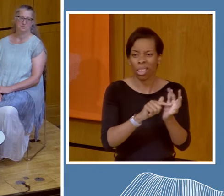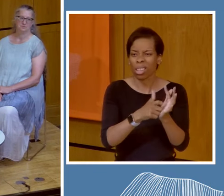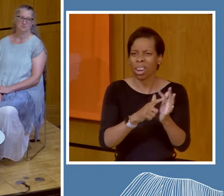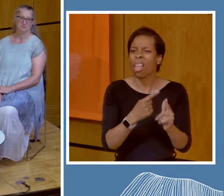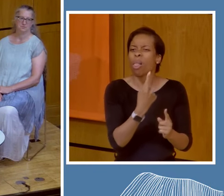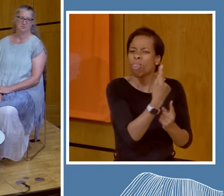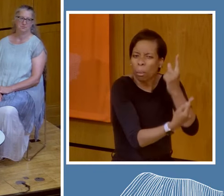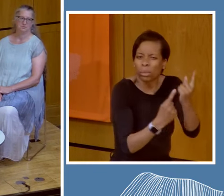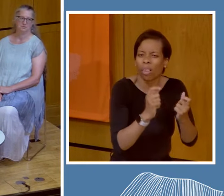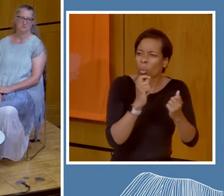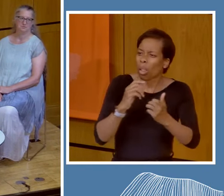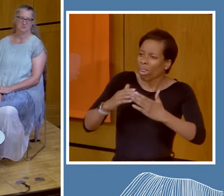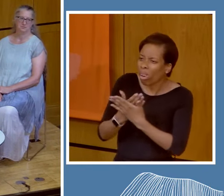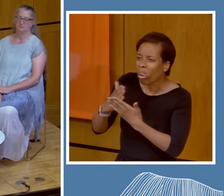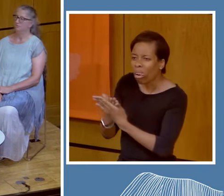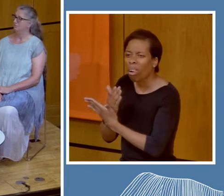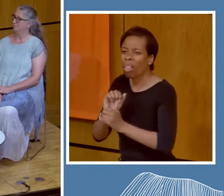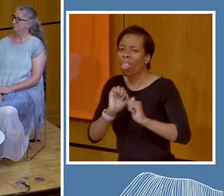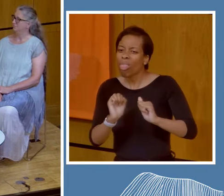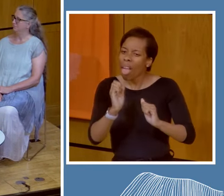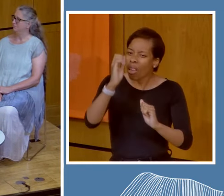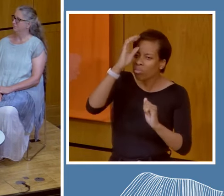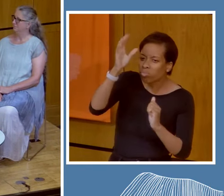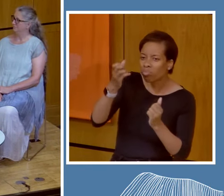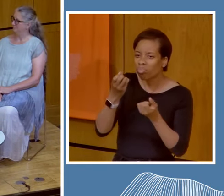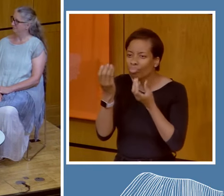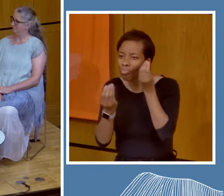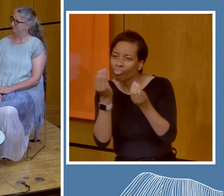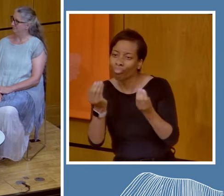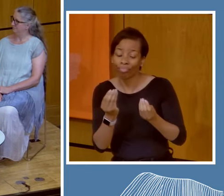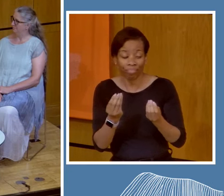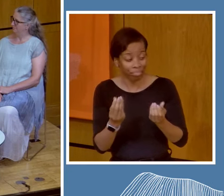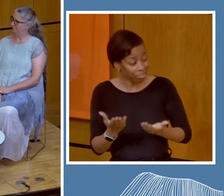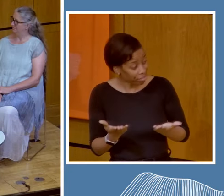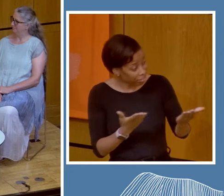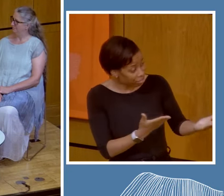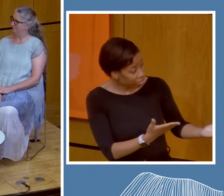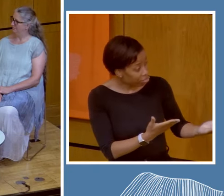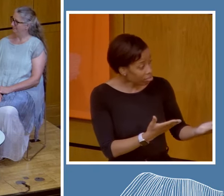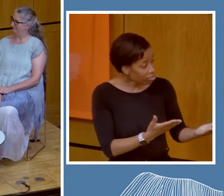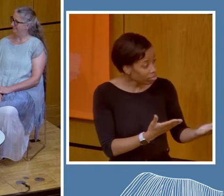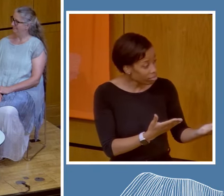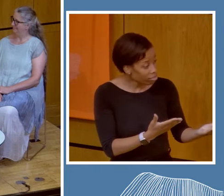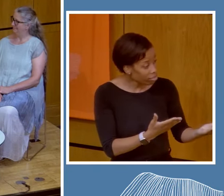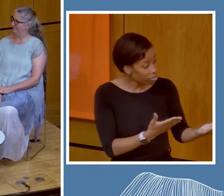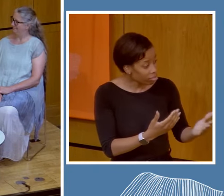much more in relation to their presentation. So I'm going to hand over now to you.